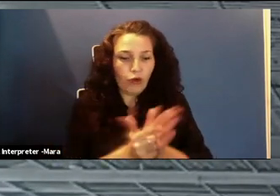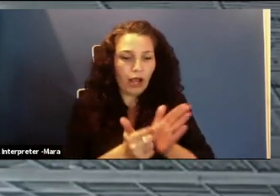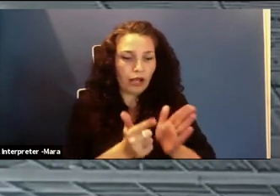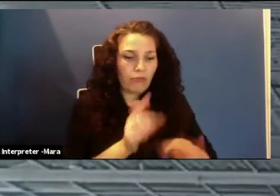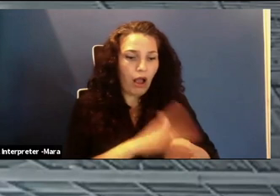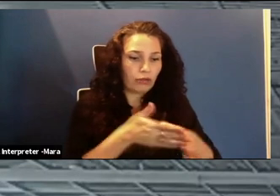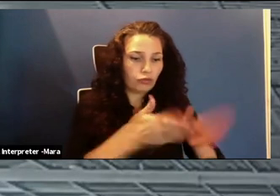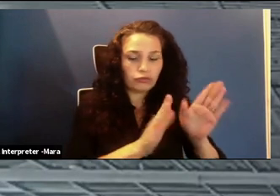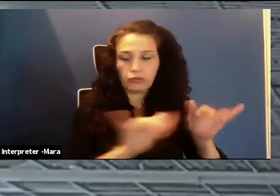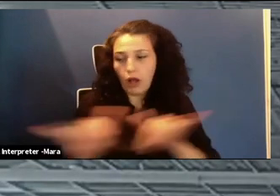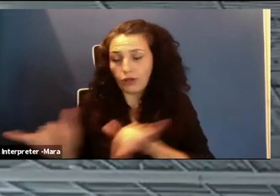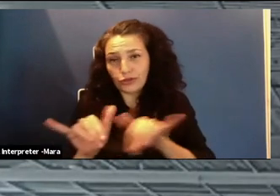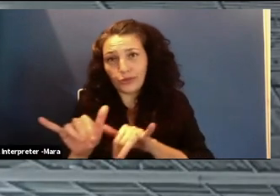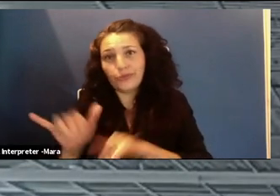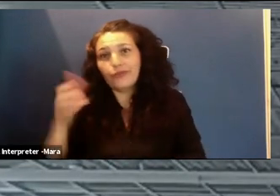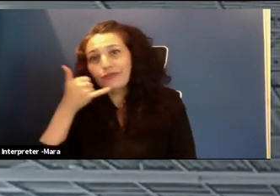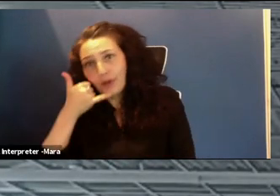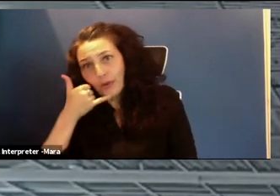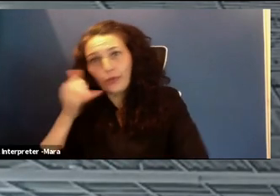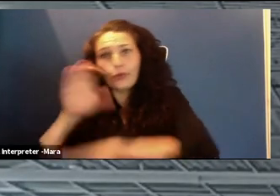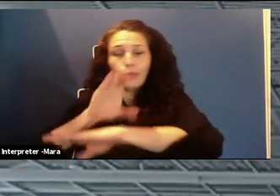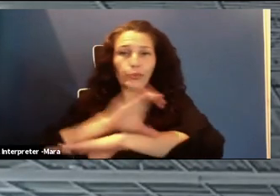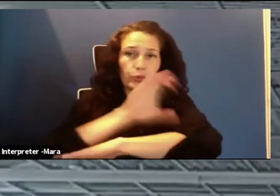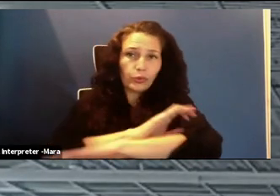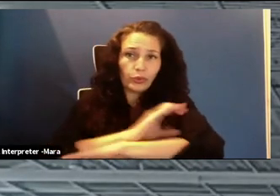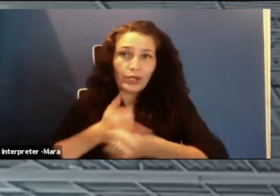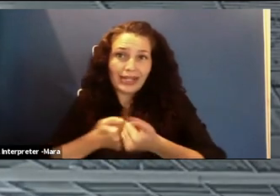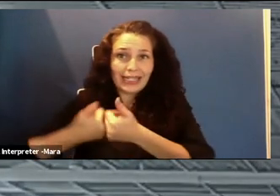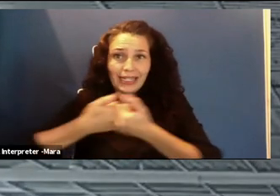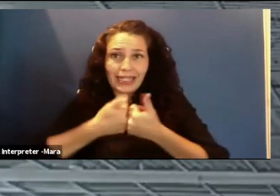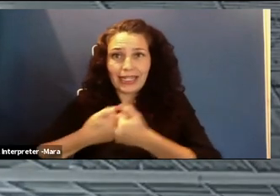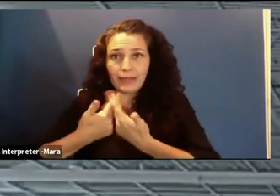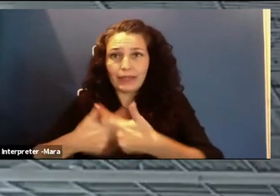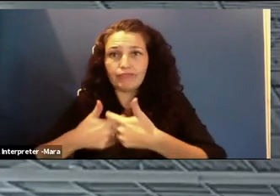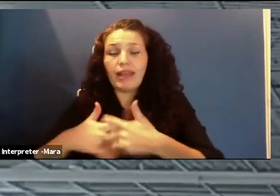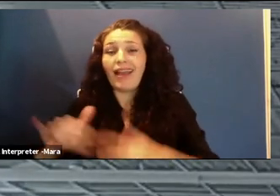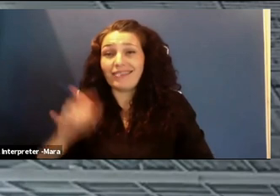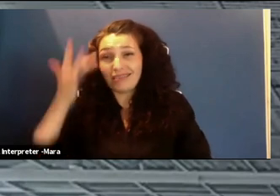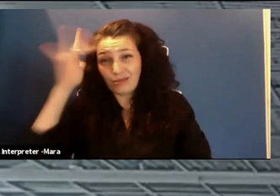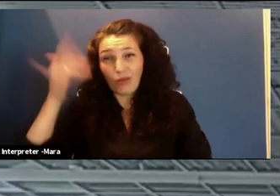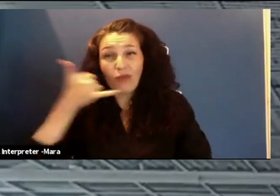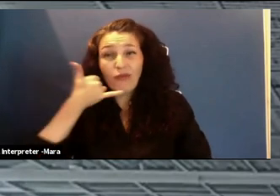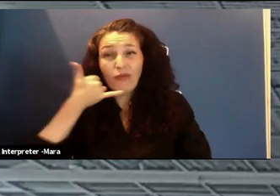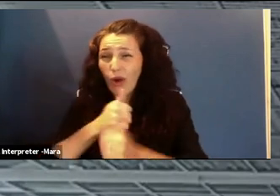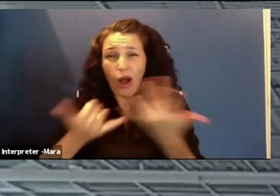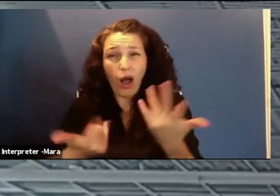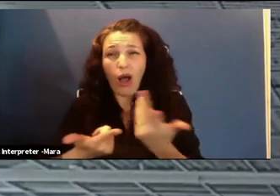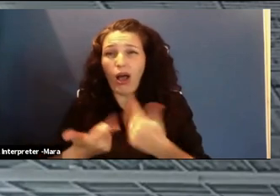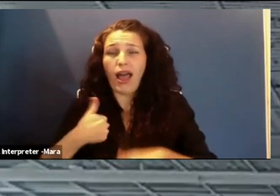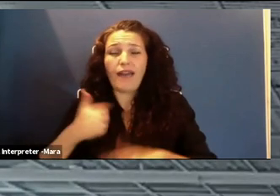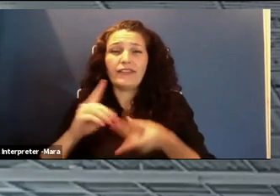computer, your gaming console, and your smart home devices. Every single crime has a digital